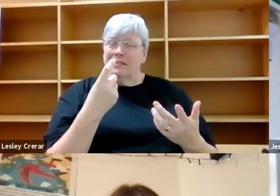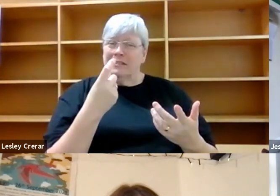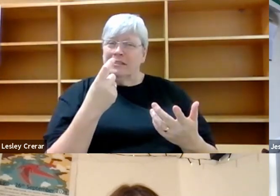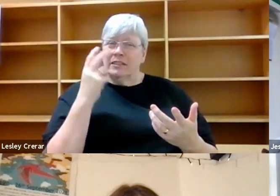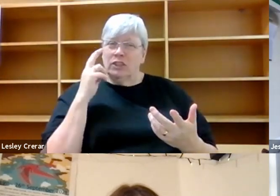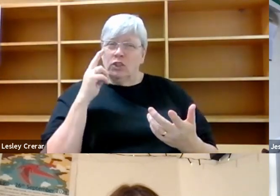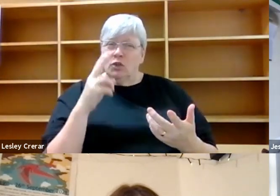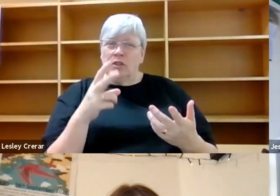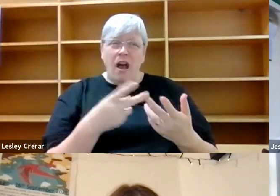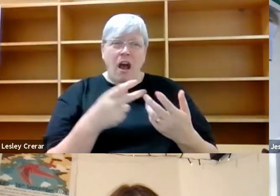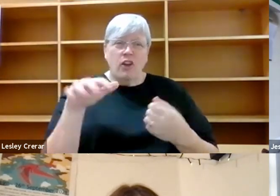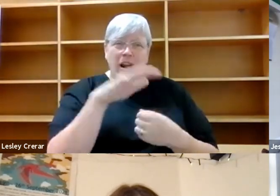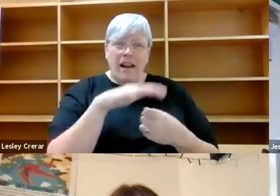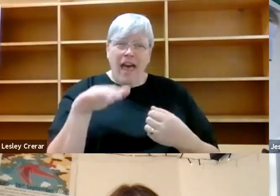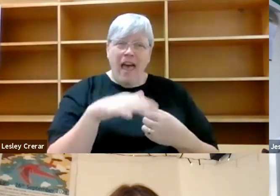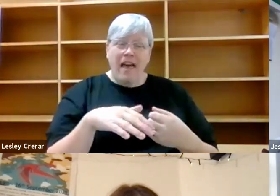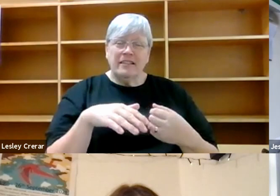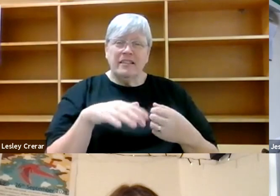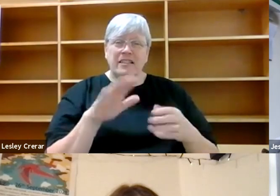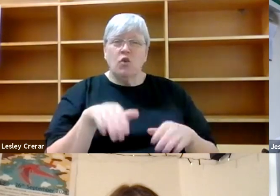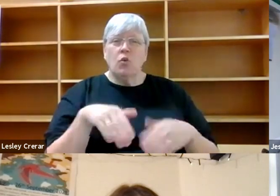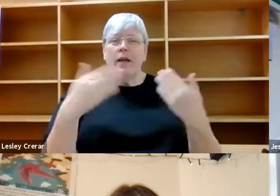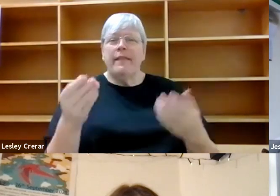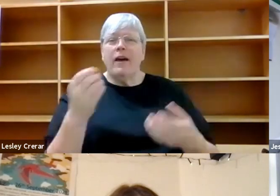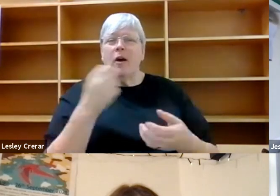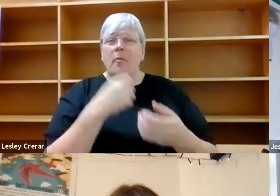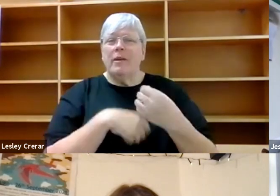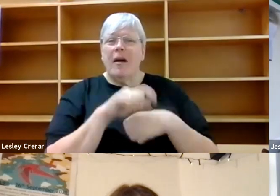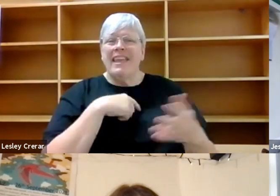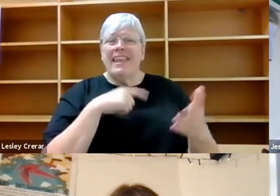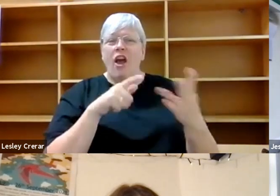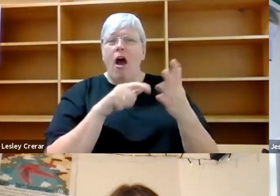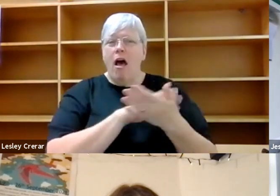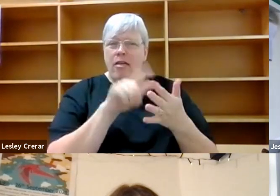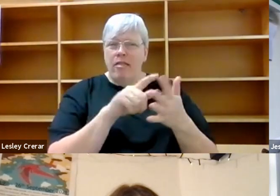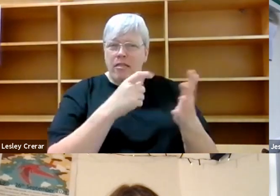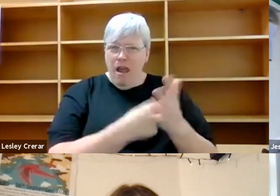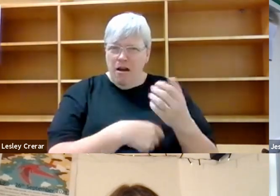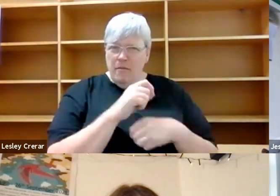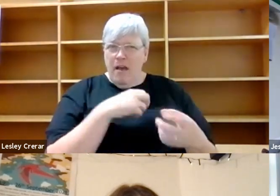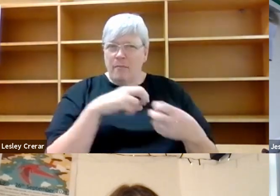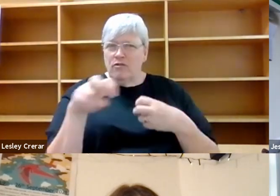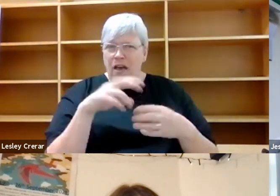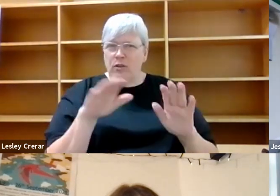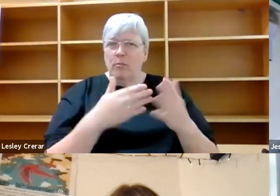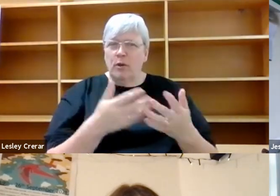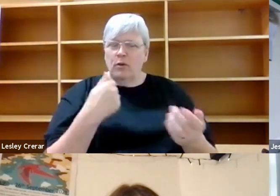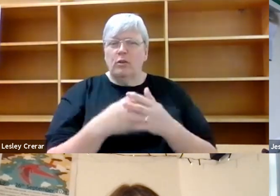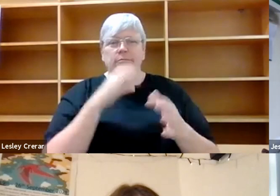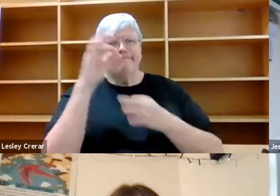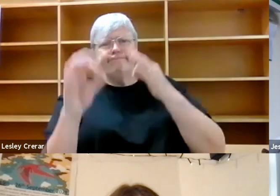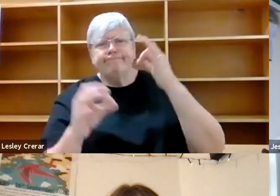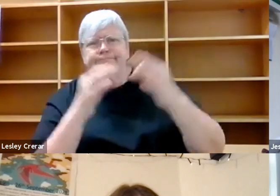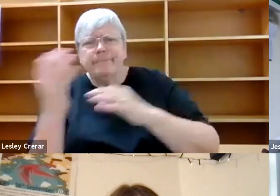lands without othering them that where, you know, we're automatically by, by asking questions about land, asking questions about migration and